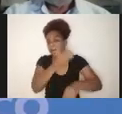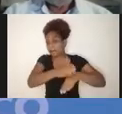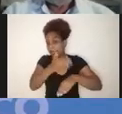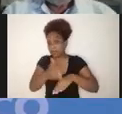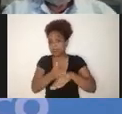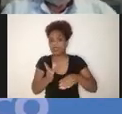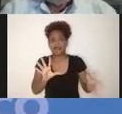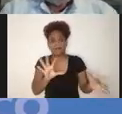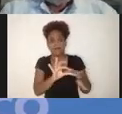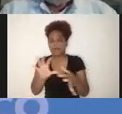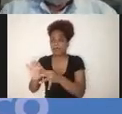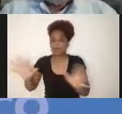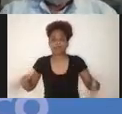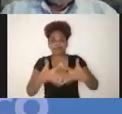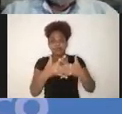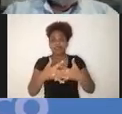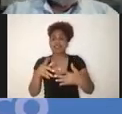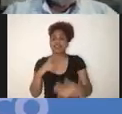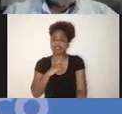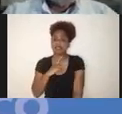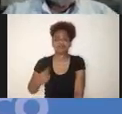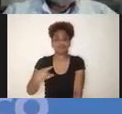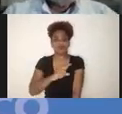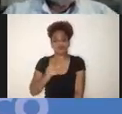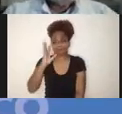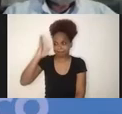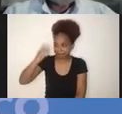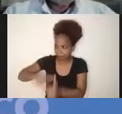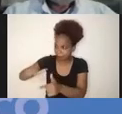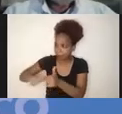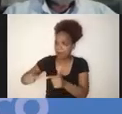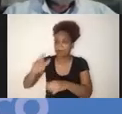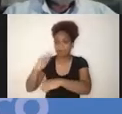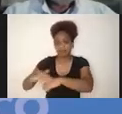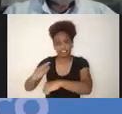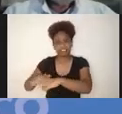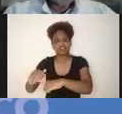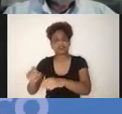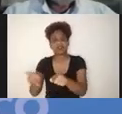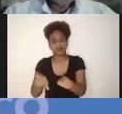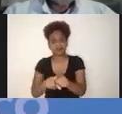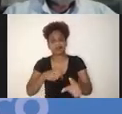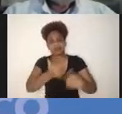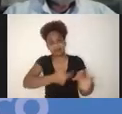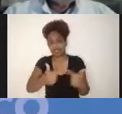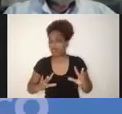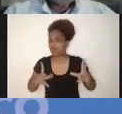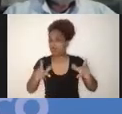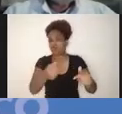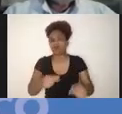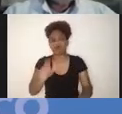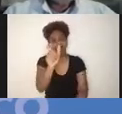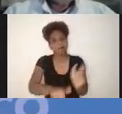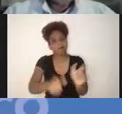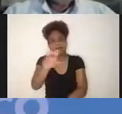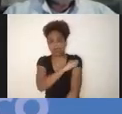and implement effective learning solutions that work for all learners, especially the most disadvantaged. You remember the last